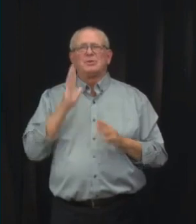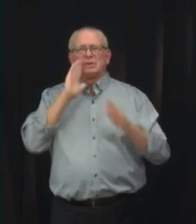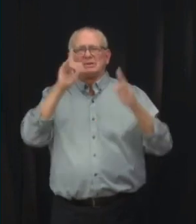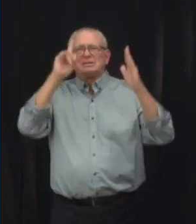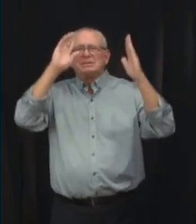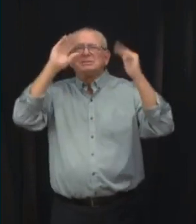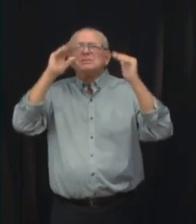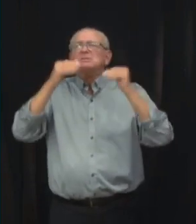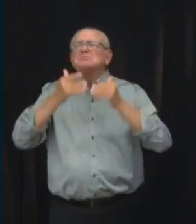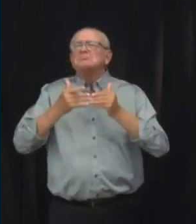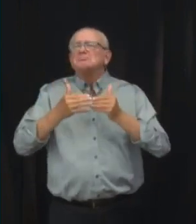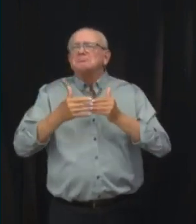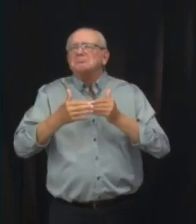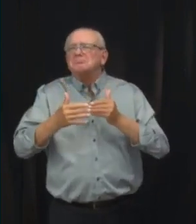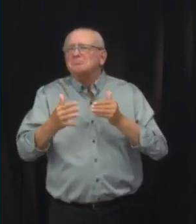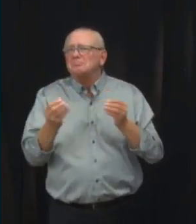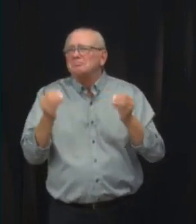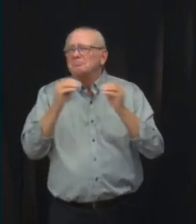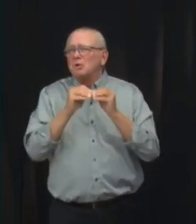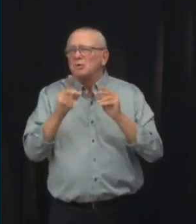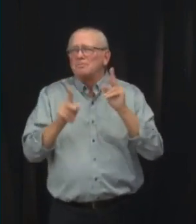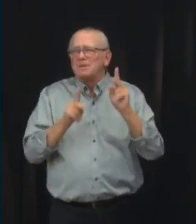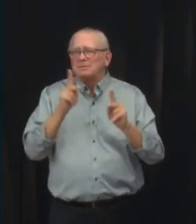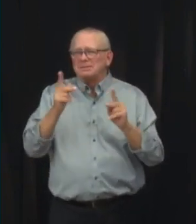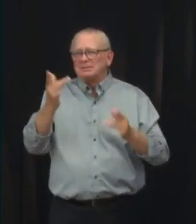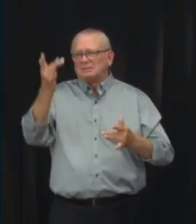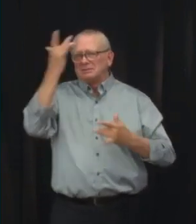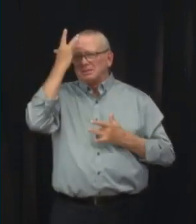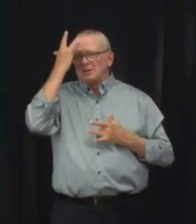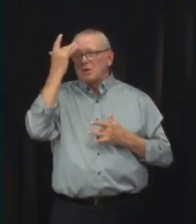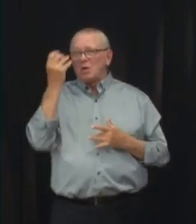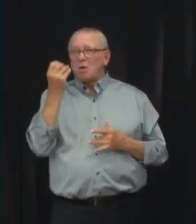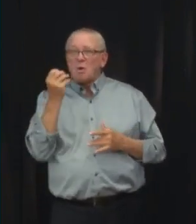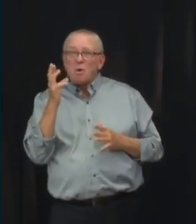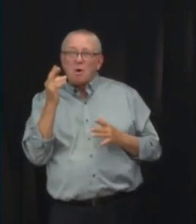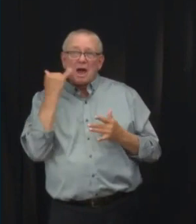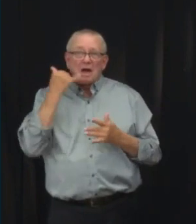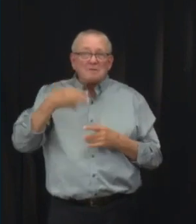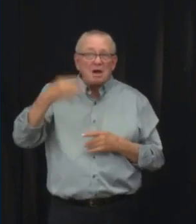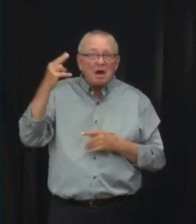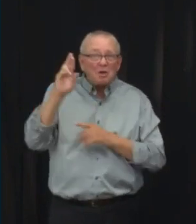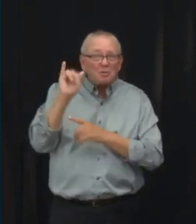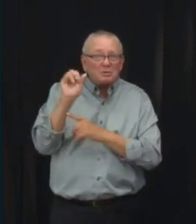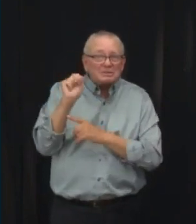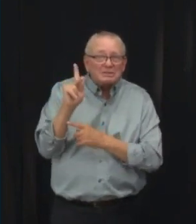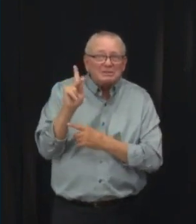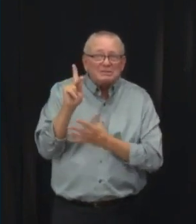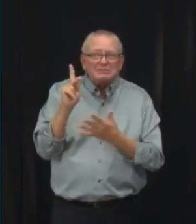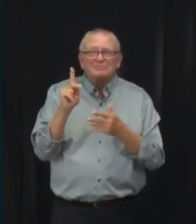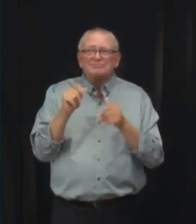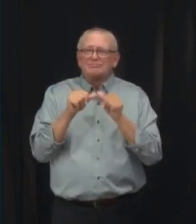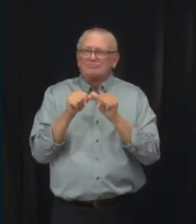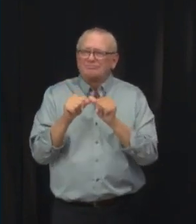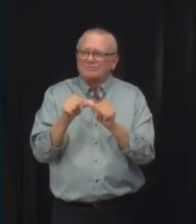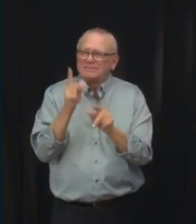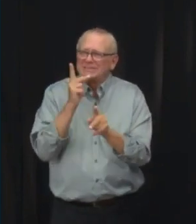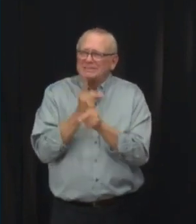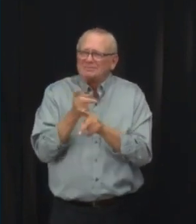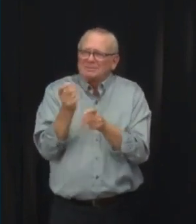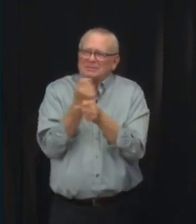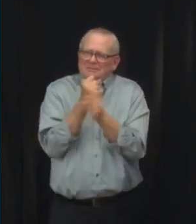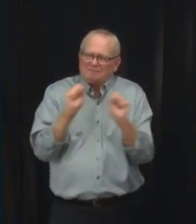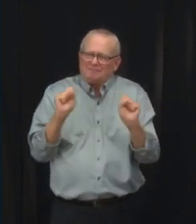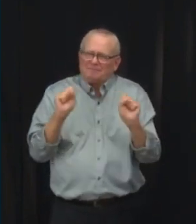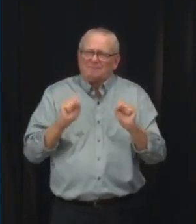weeks, meaning that those at risk of severe outcomes should revisit their precautionary measures, and those who have not yet gotten their